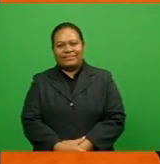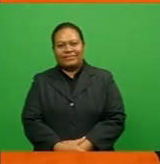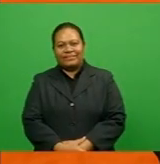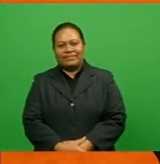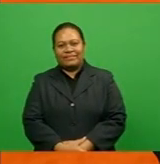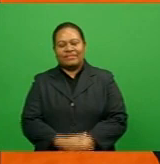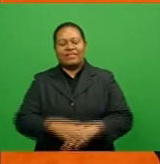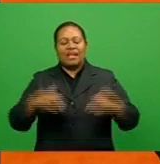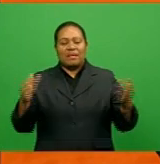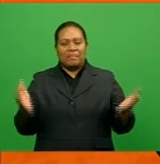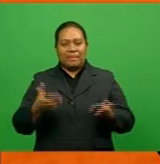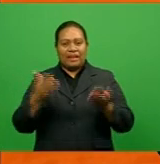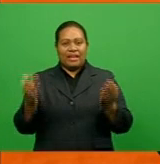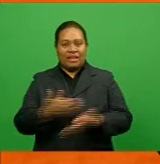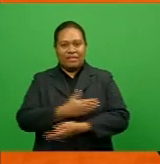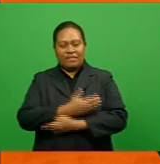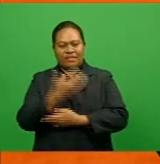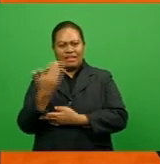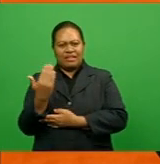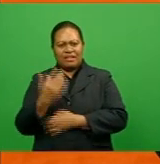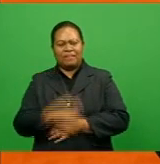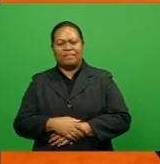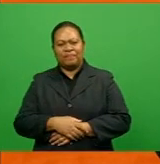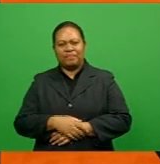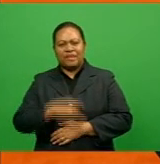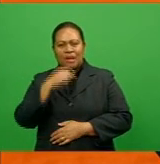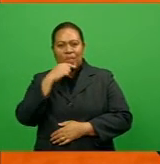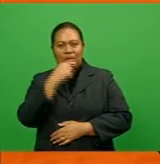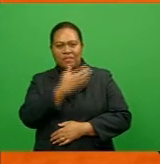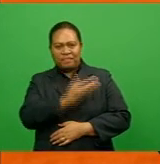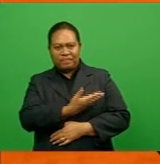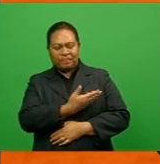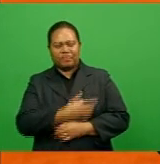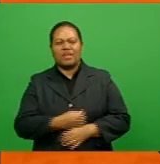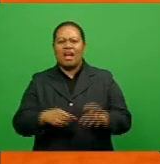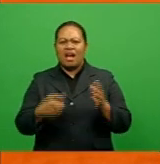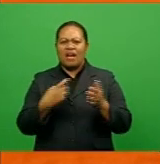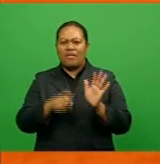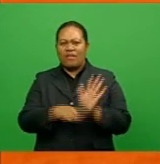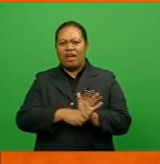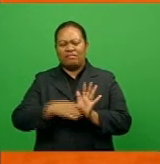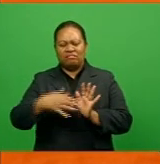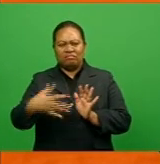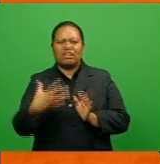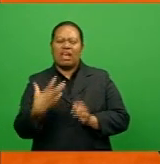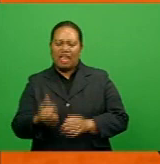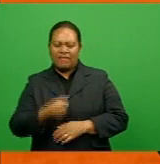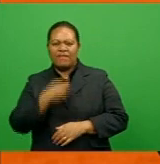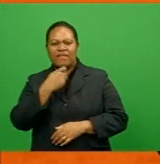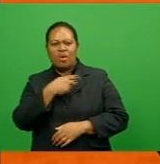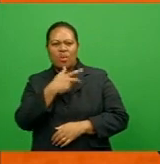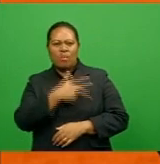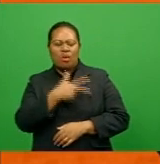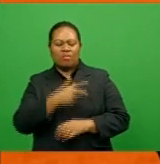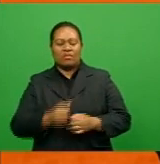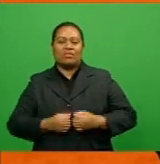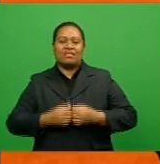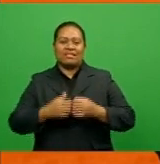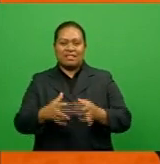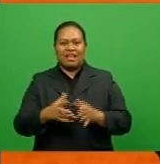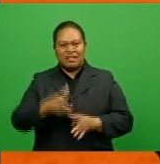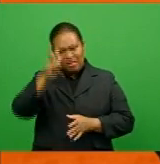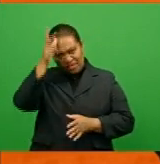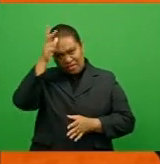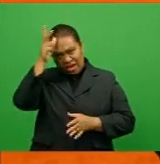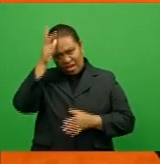In play of the day, Spain's 12-time champion Rafael Nadal encountered few problems as he started the French Open with